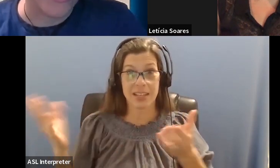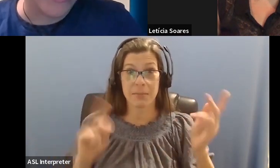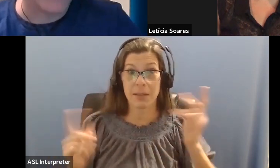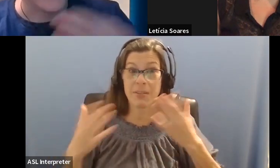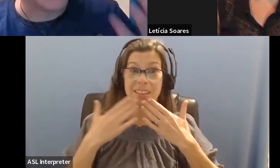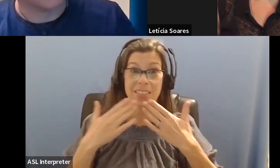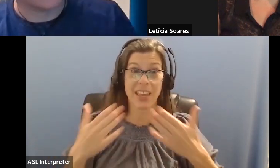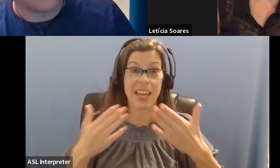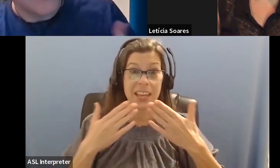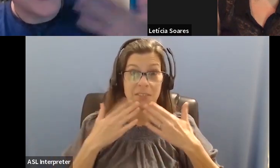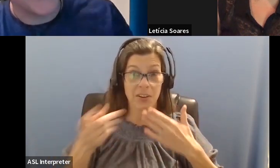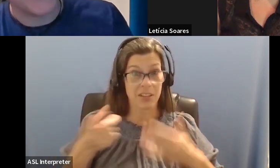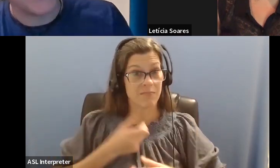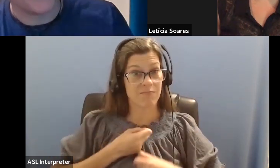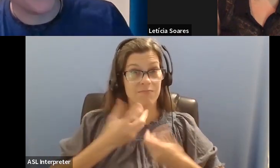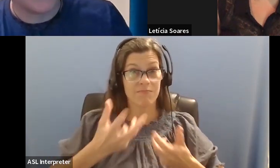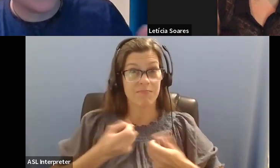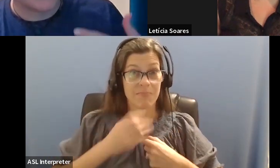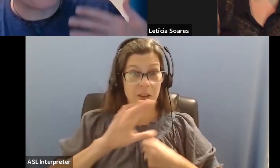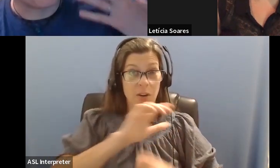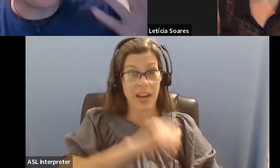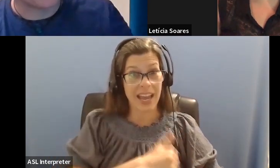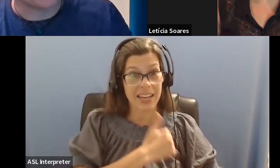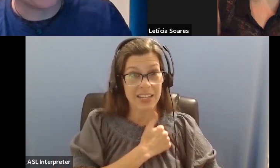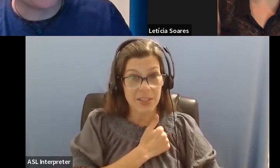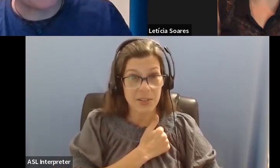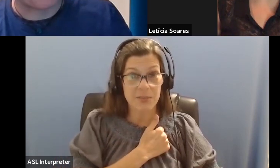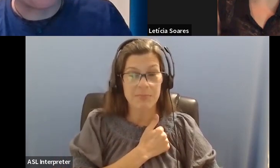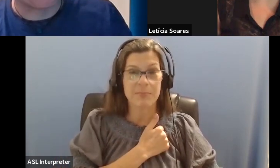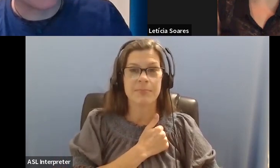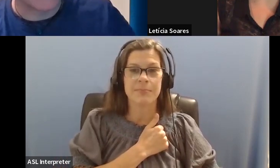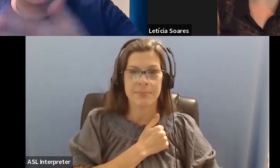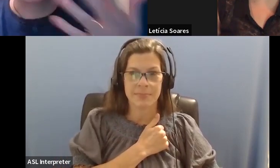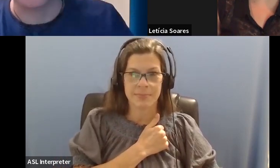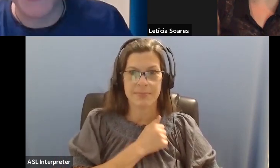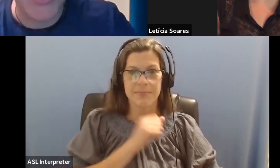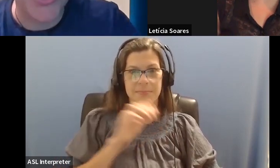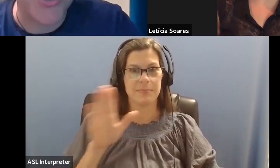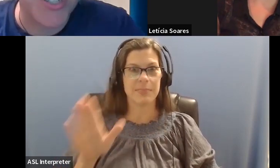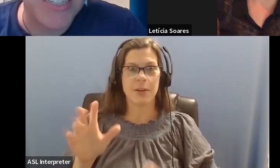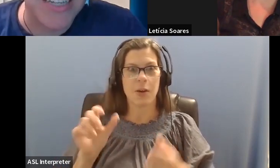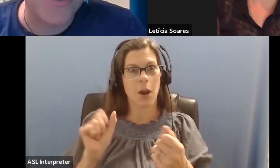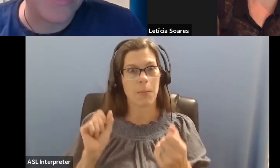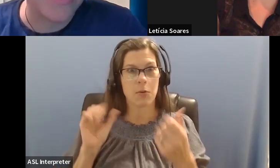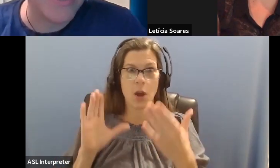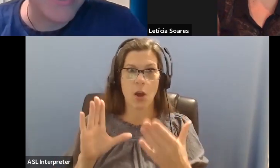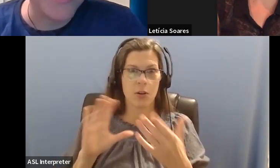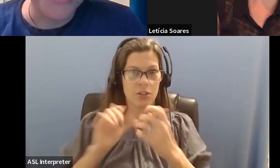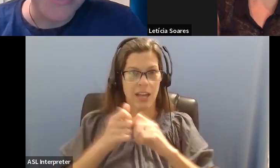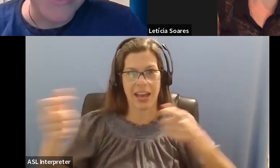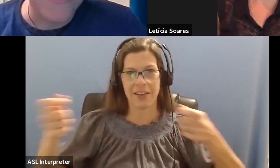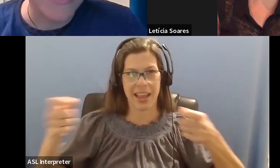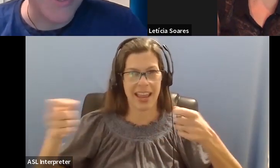for you sharing your attitude and your, um, your, um, approach to, to dealing with